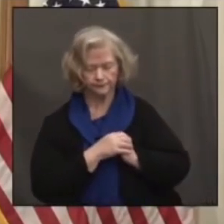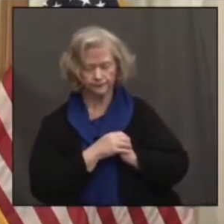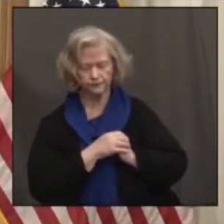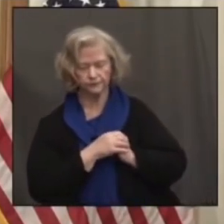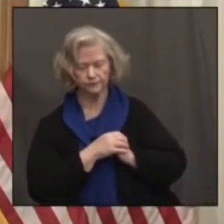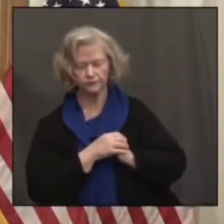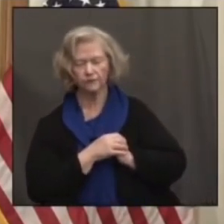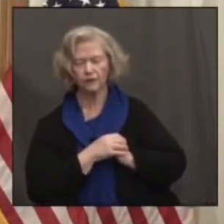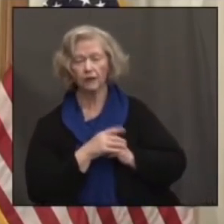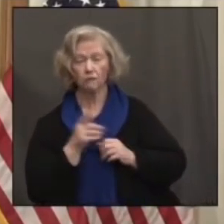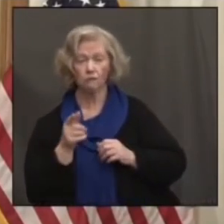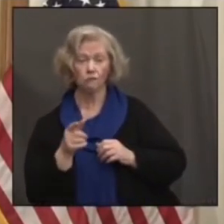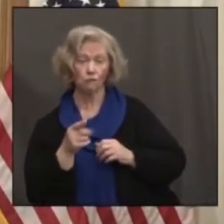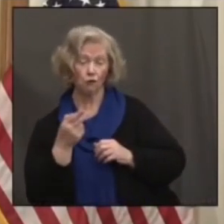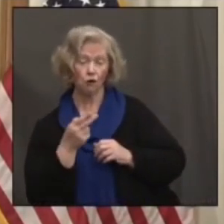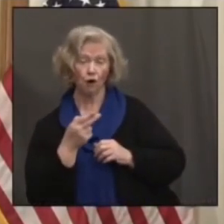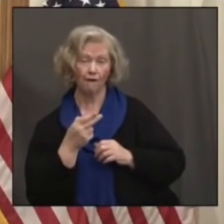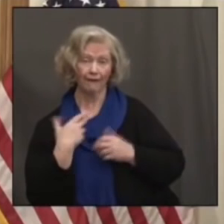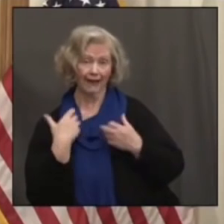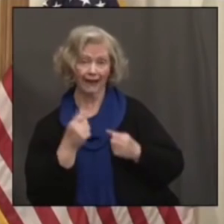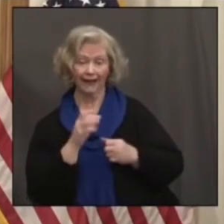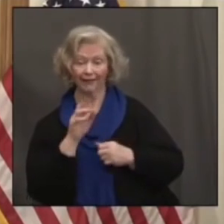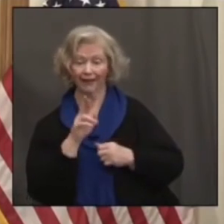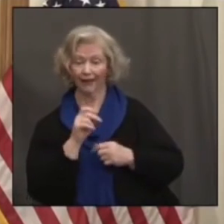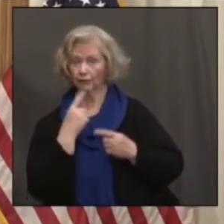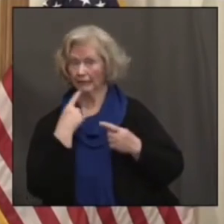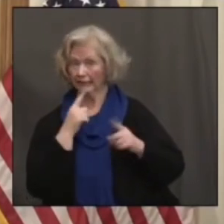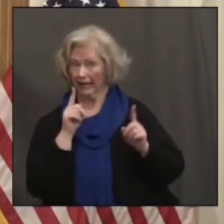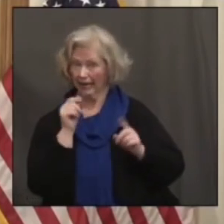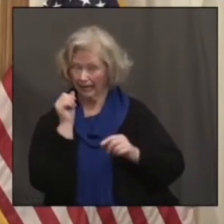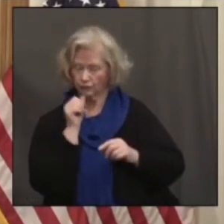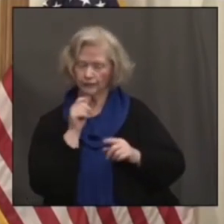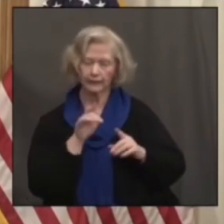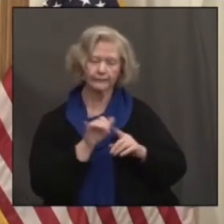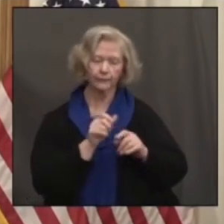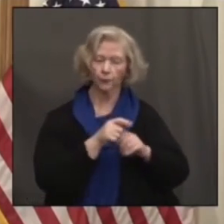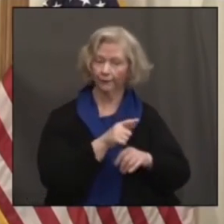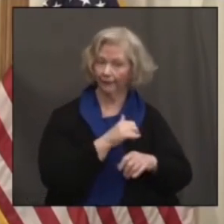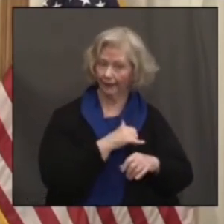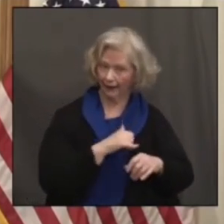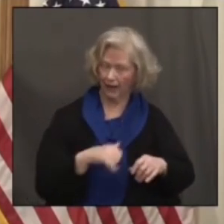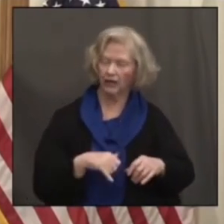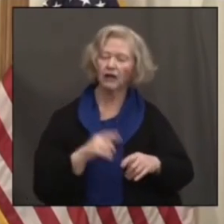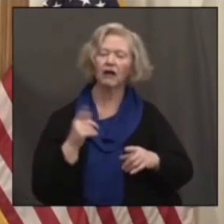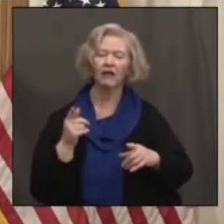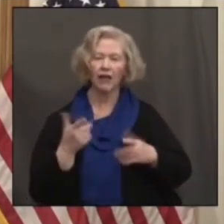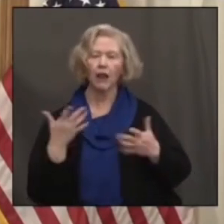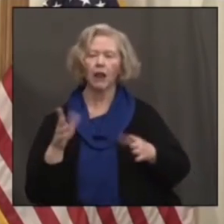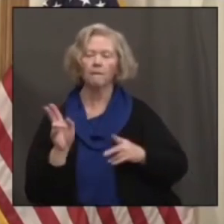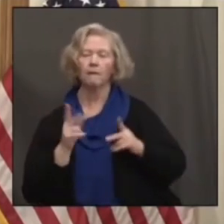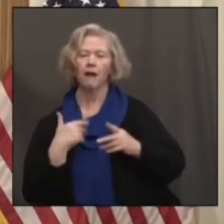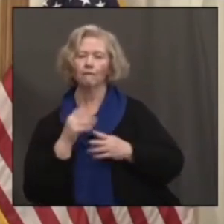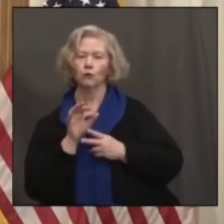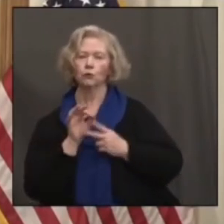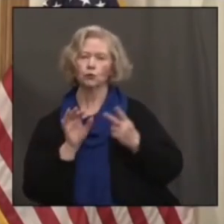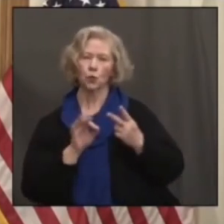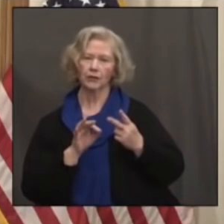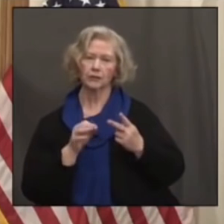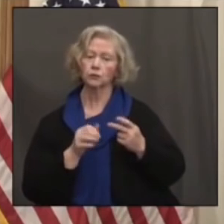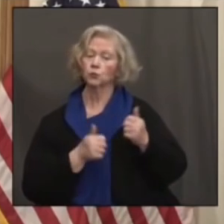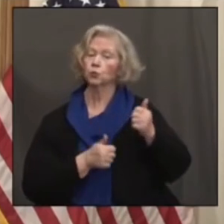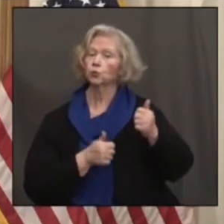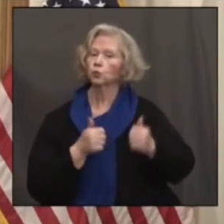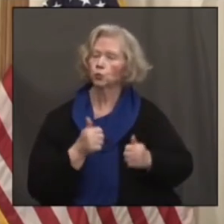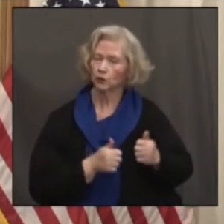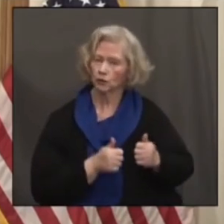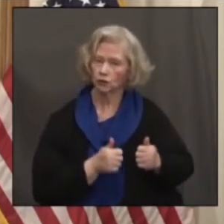some of the health, Hartford Health Care announced yesterday, and has Yale in the past that they will give people the choice of which vaccine they